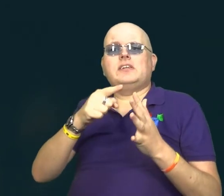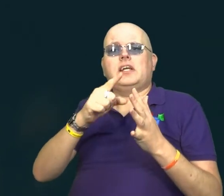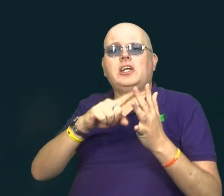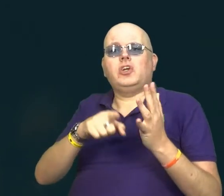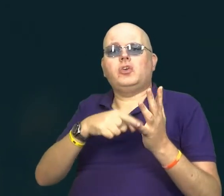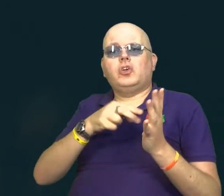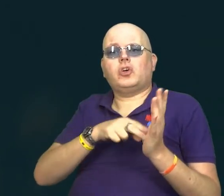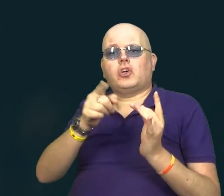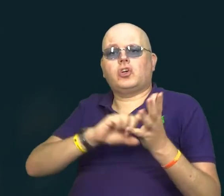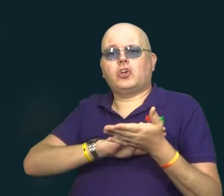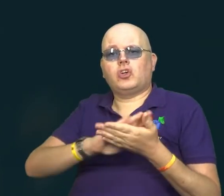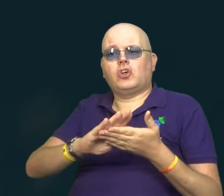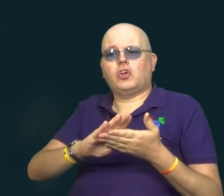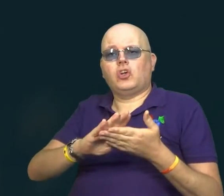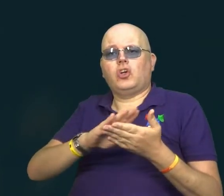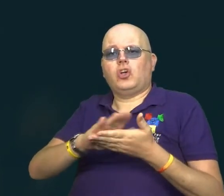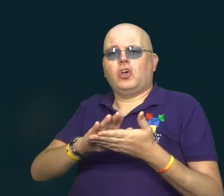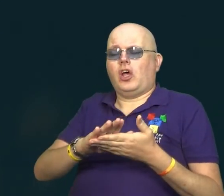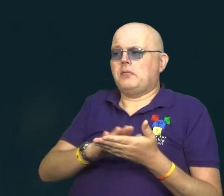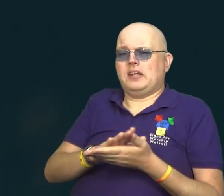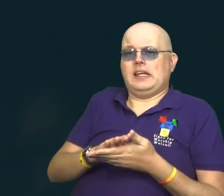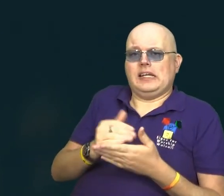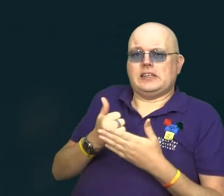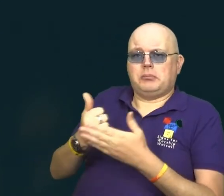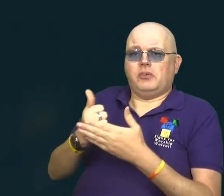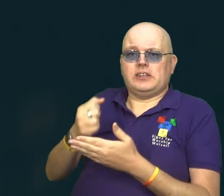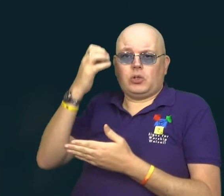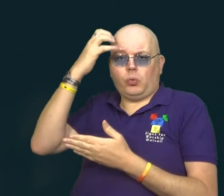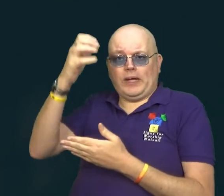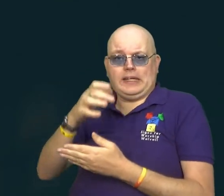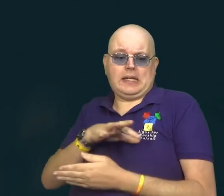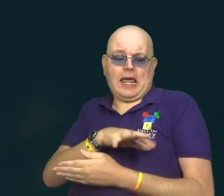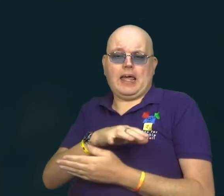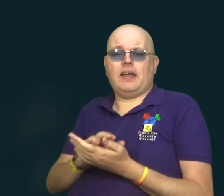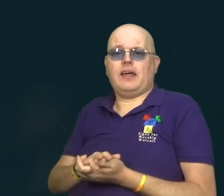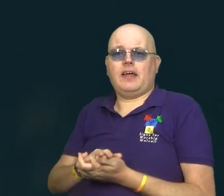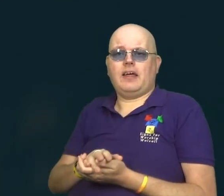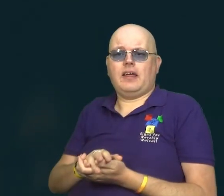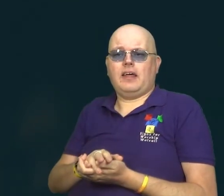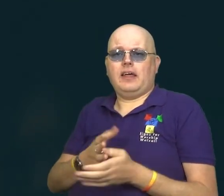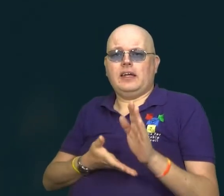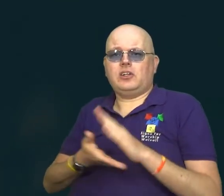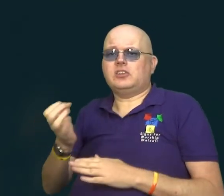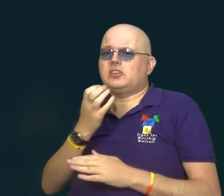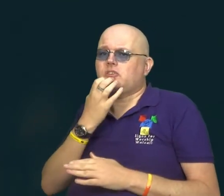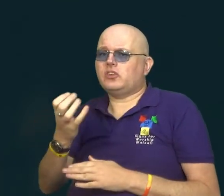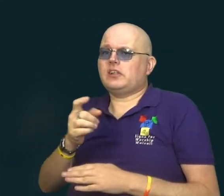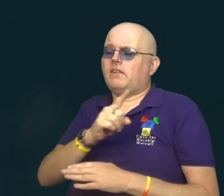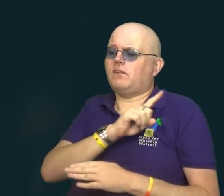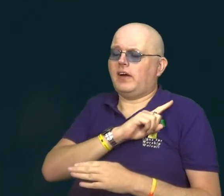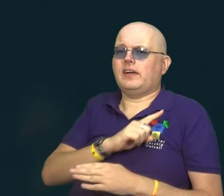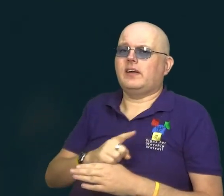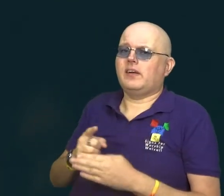the treasury of the Kandake, which means Queen of the Ethiopians. This man had gone to Jerusalem